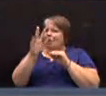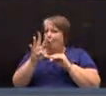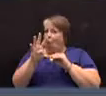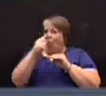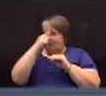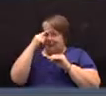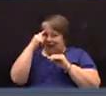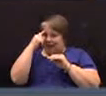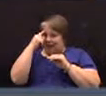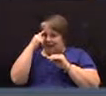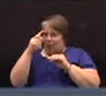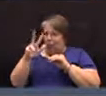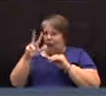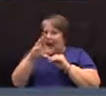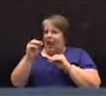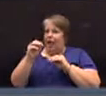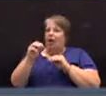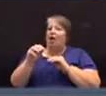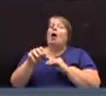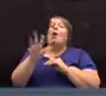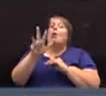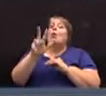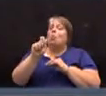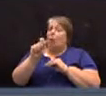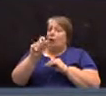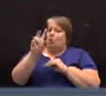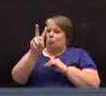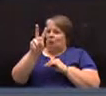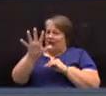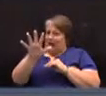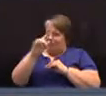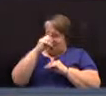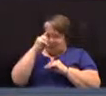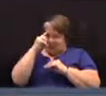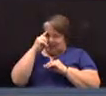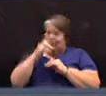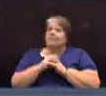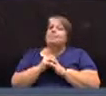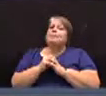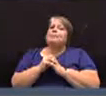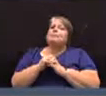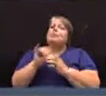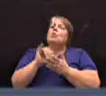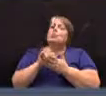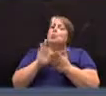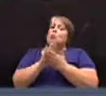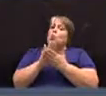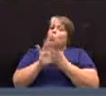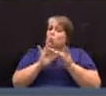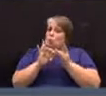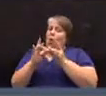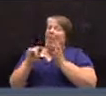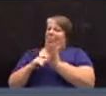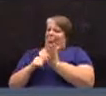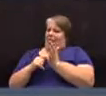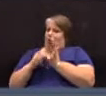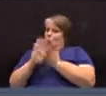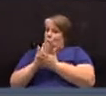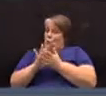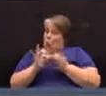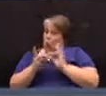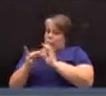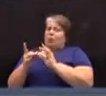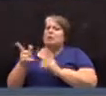To that, there is also, obviously, the school portion. This just relates to the municipal portion. The school